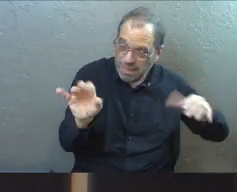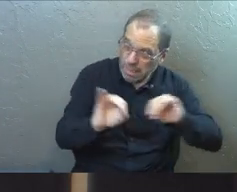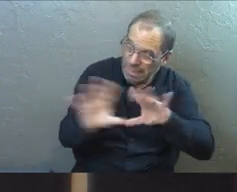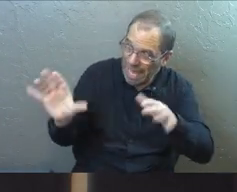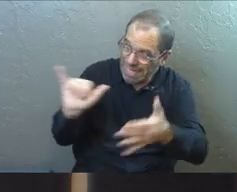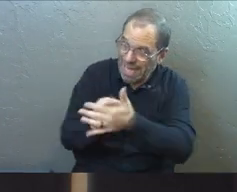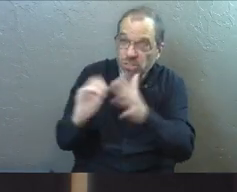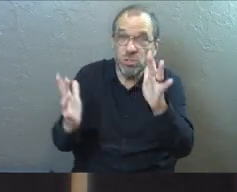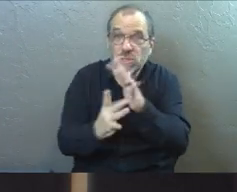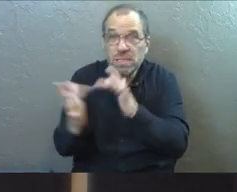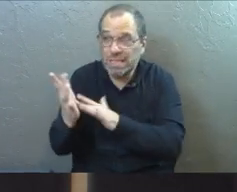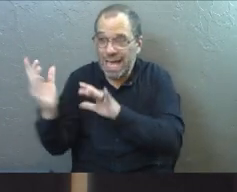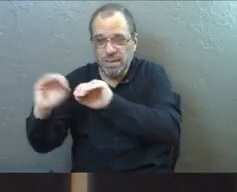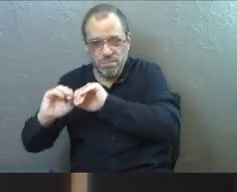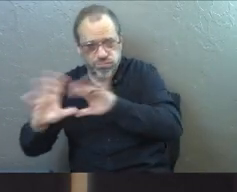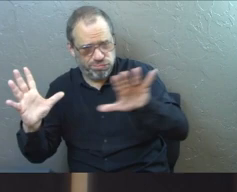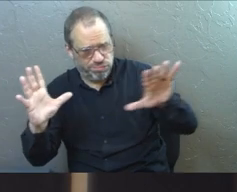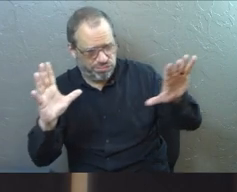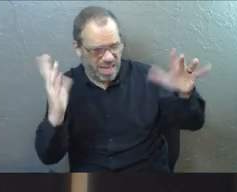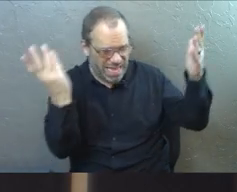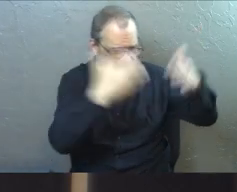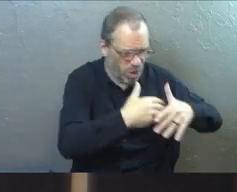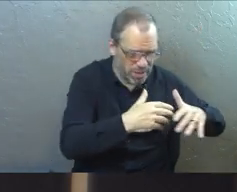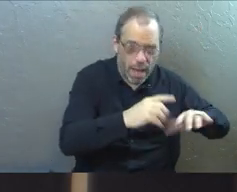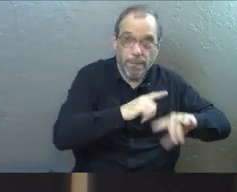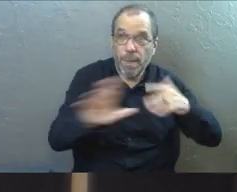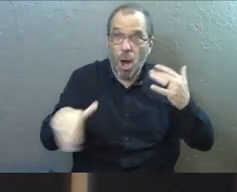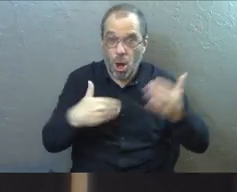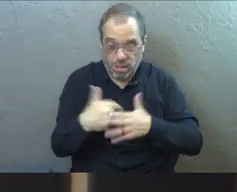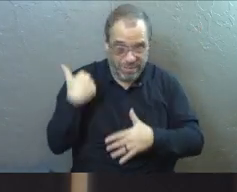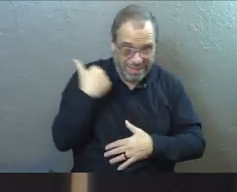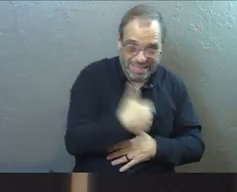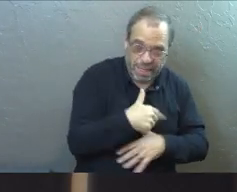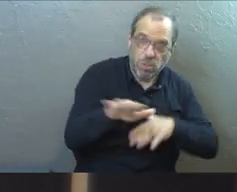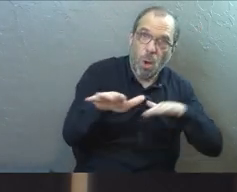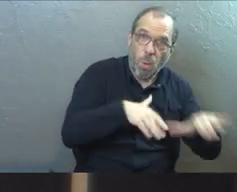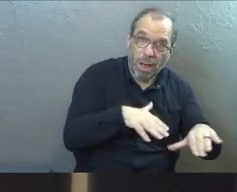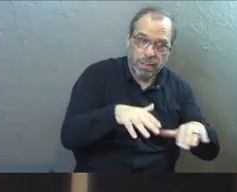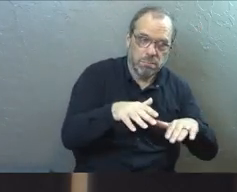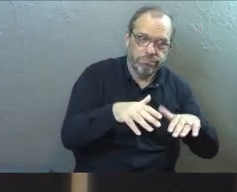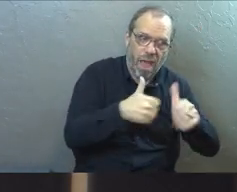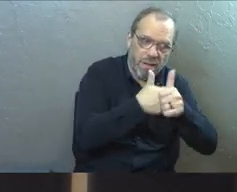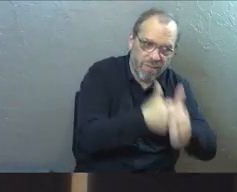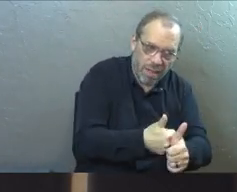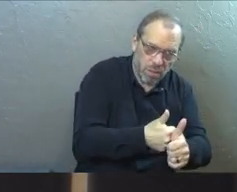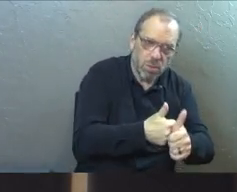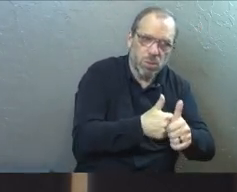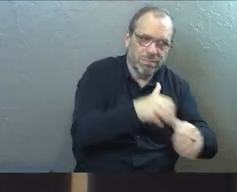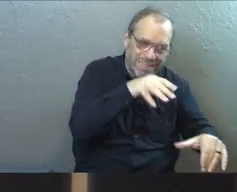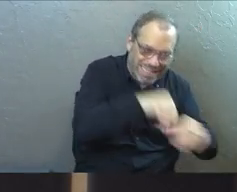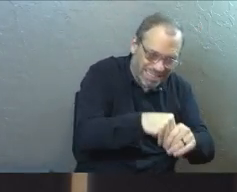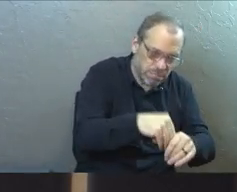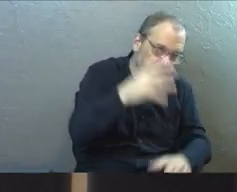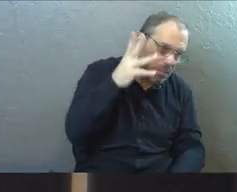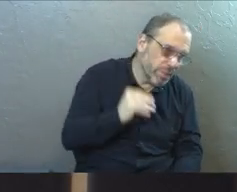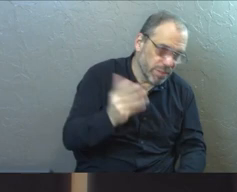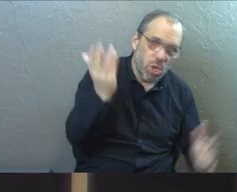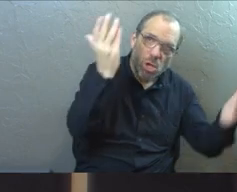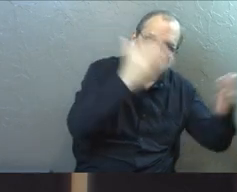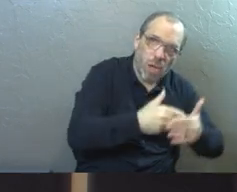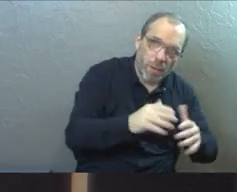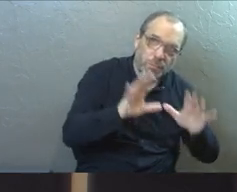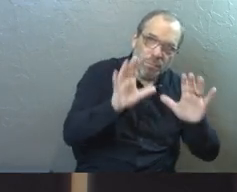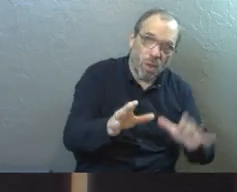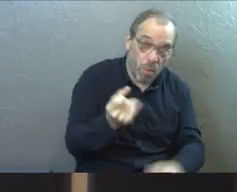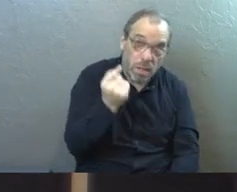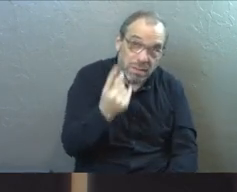will come. That's Jesus. And it's going to shine in that darkness, but all of us are walking in darkness. So